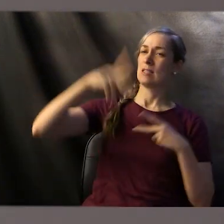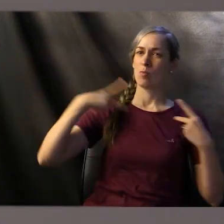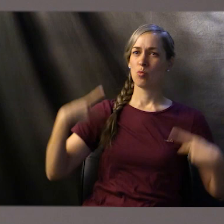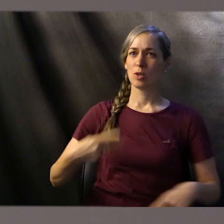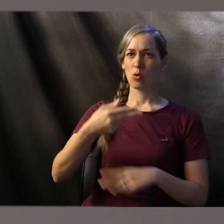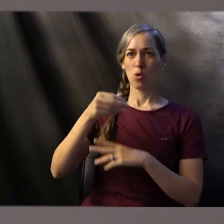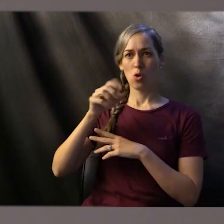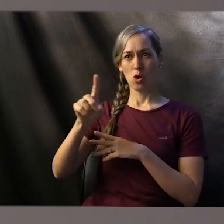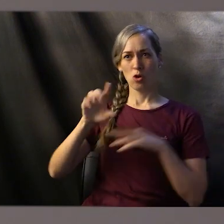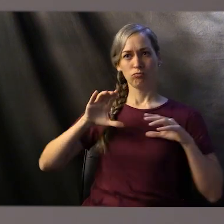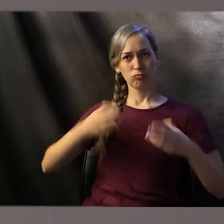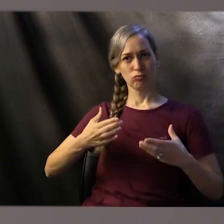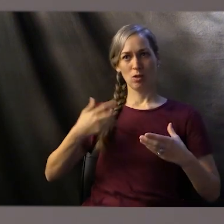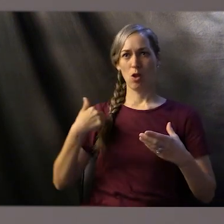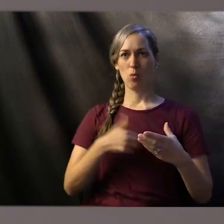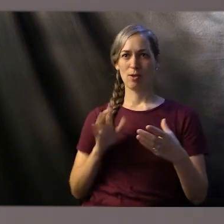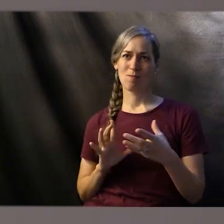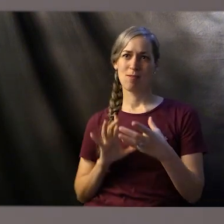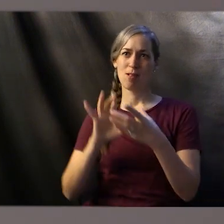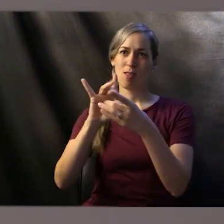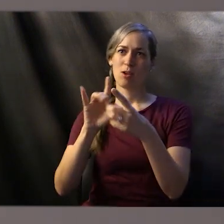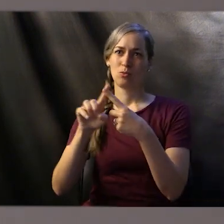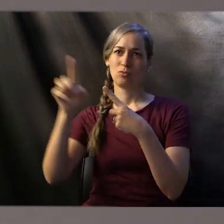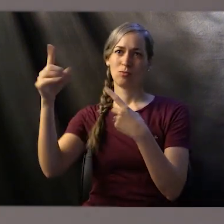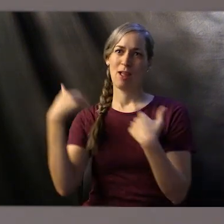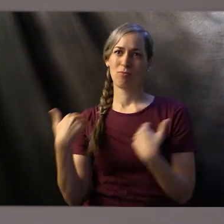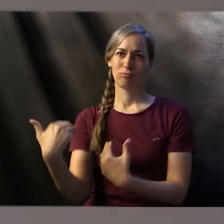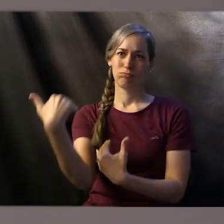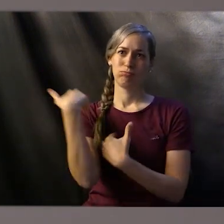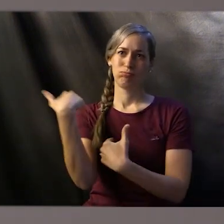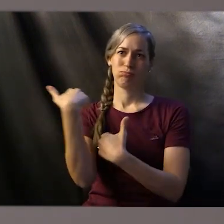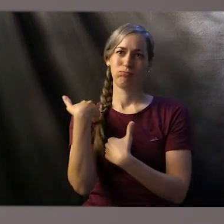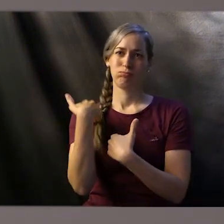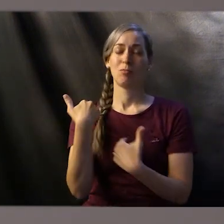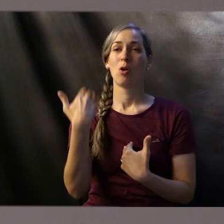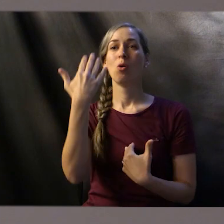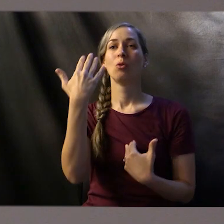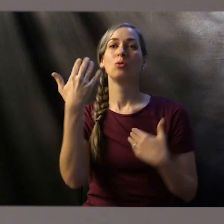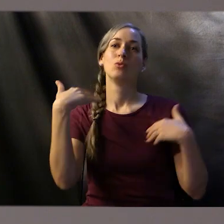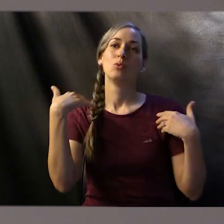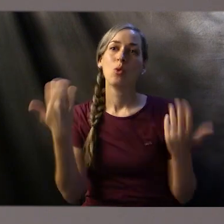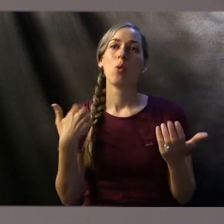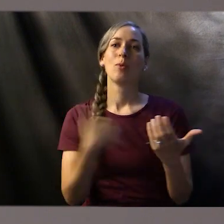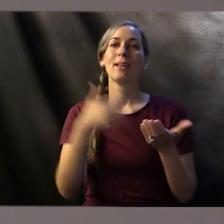priesthood so that we can serve our king much more efficiently, effectively.